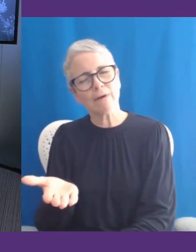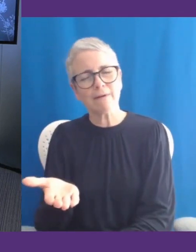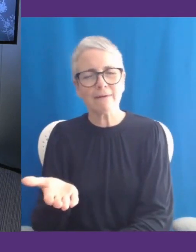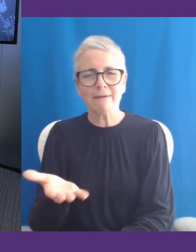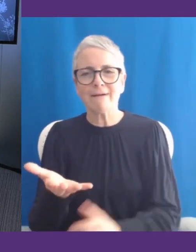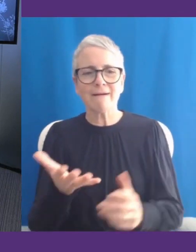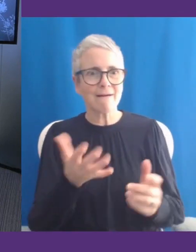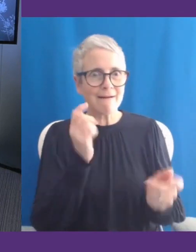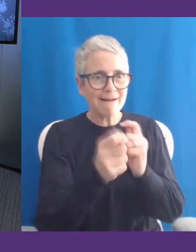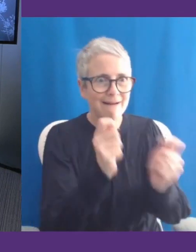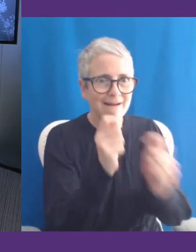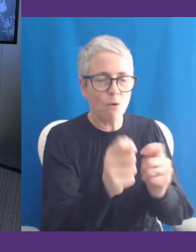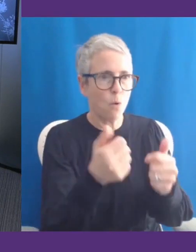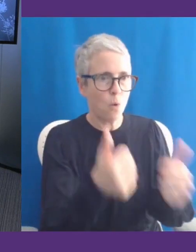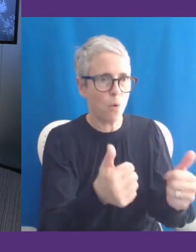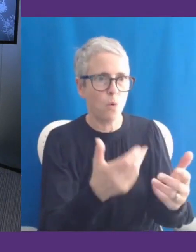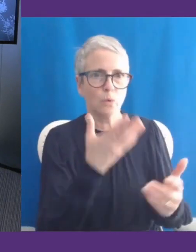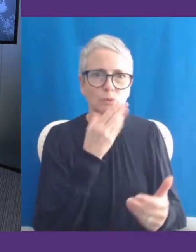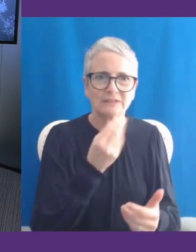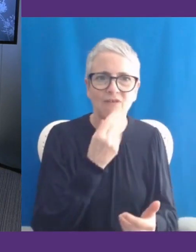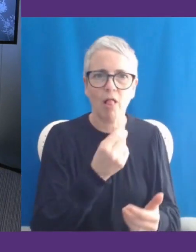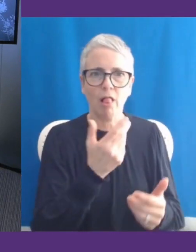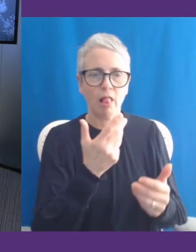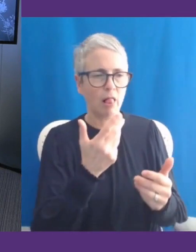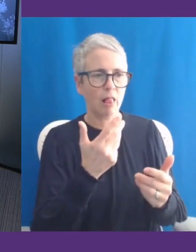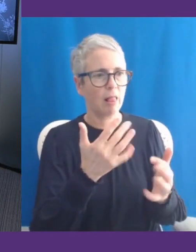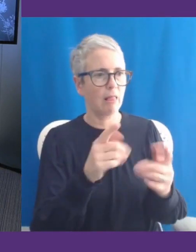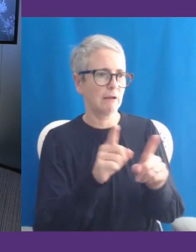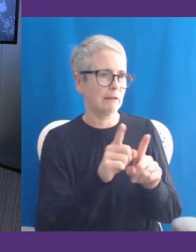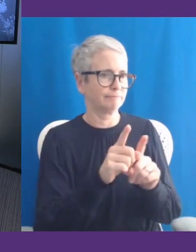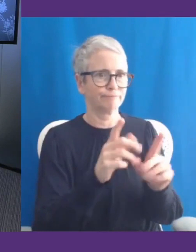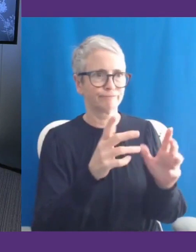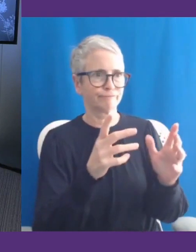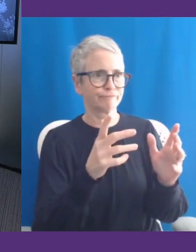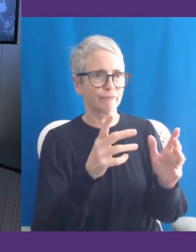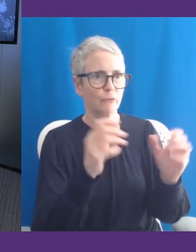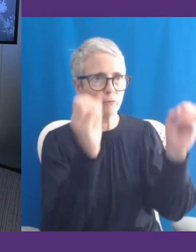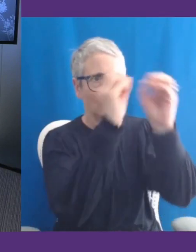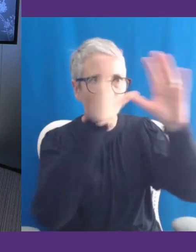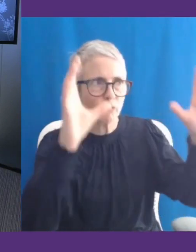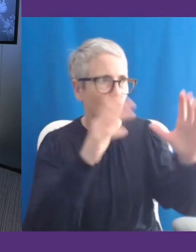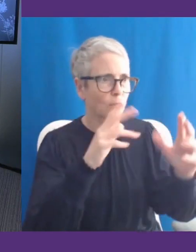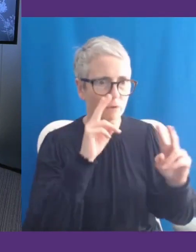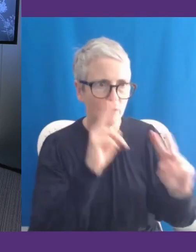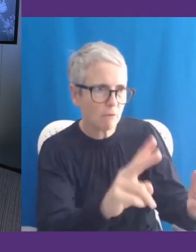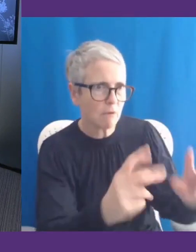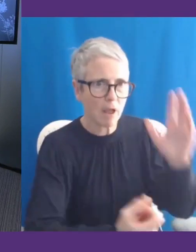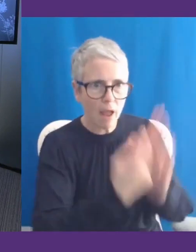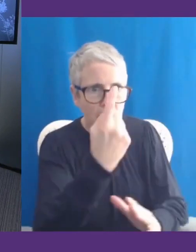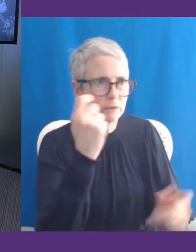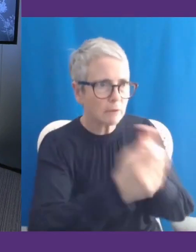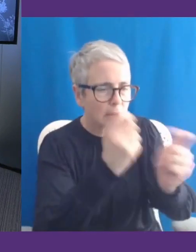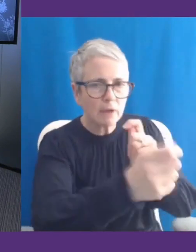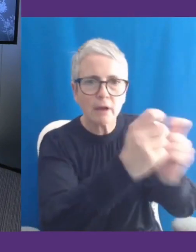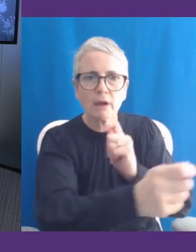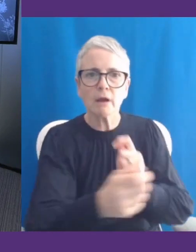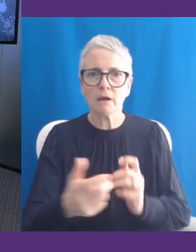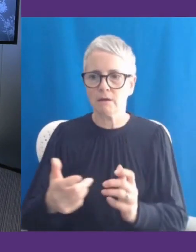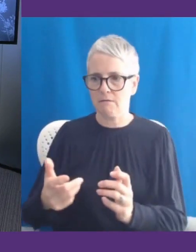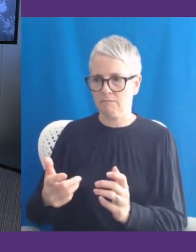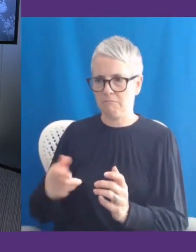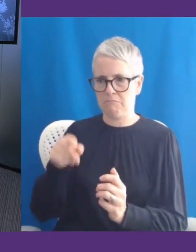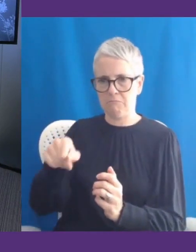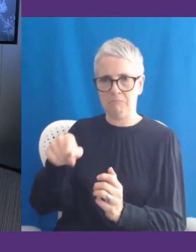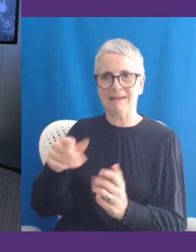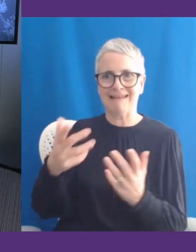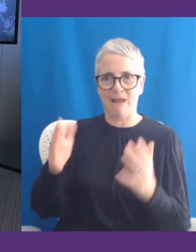usefulness and sort of that virtual curb cut effect is active and in place. And now we're seeing a lot of energy across the globe